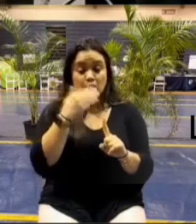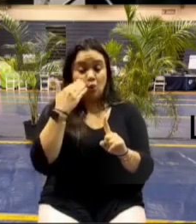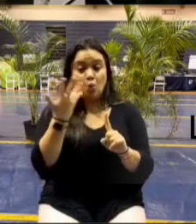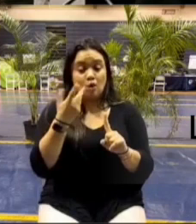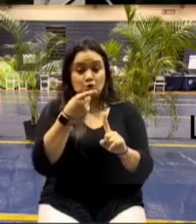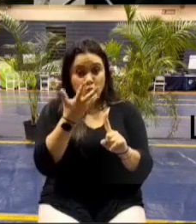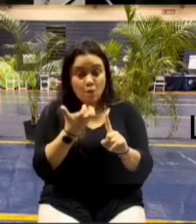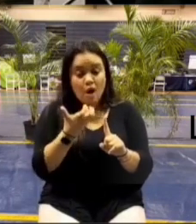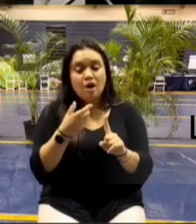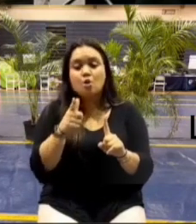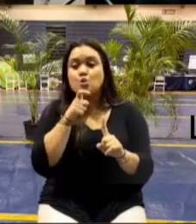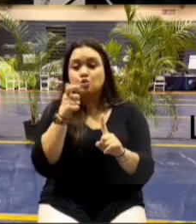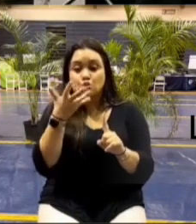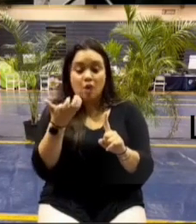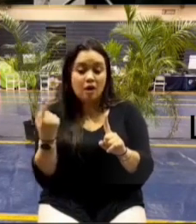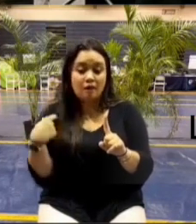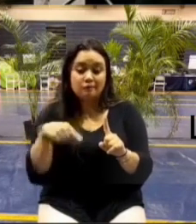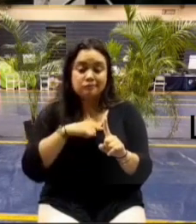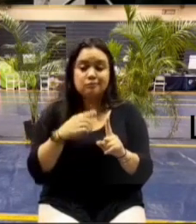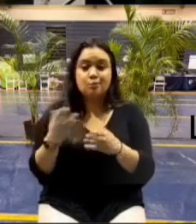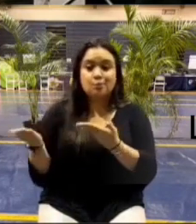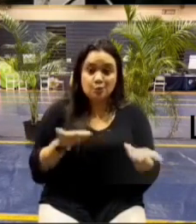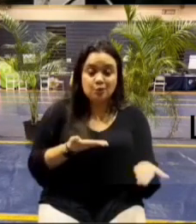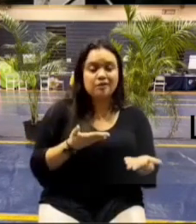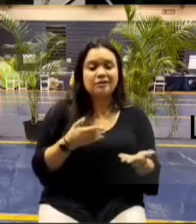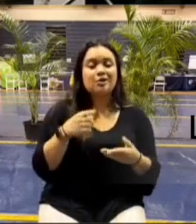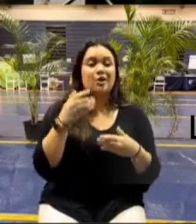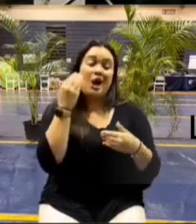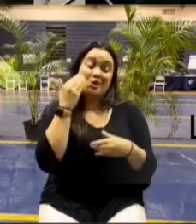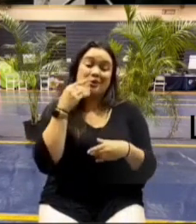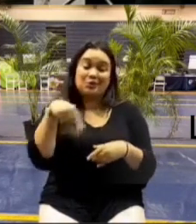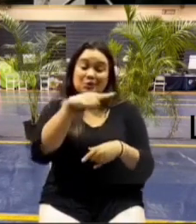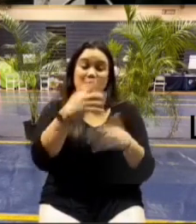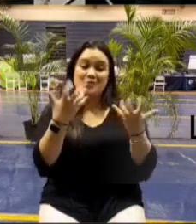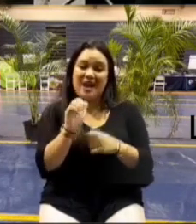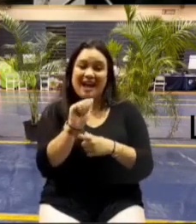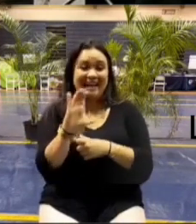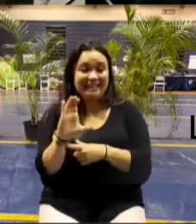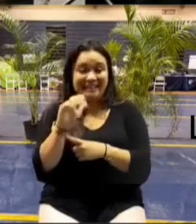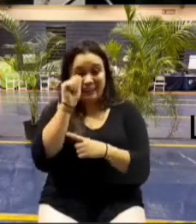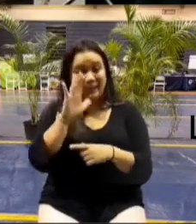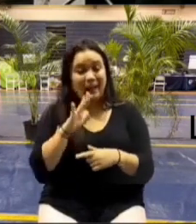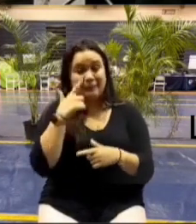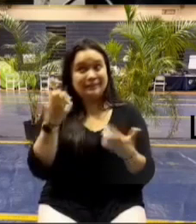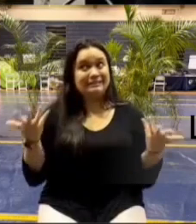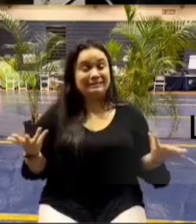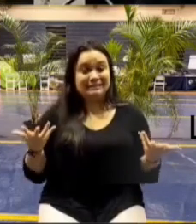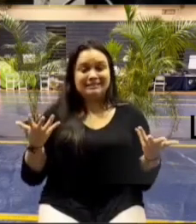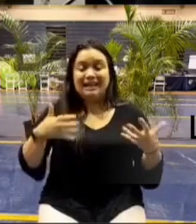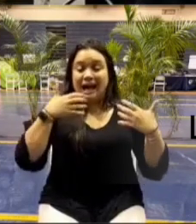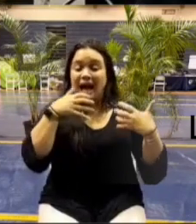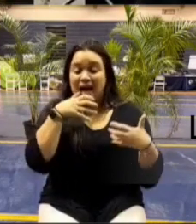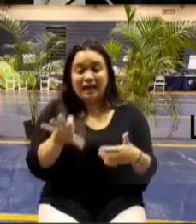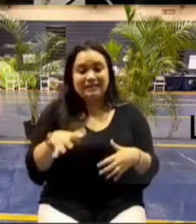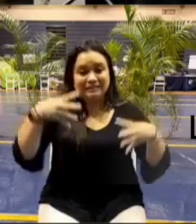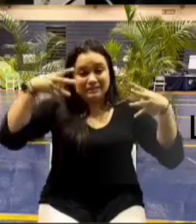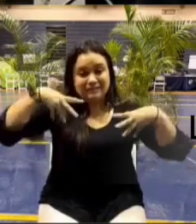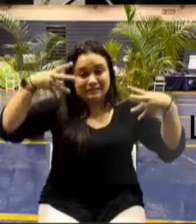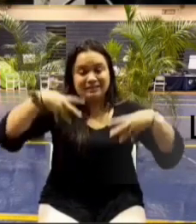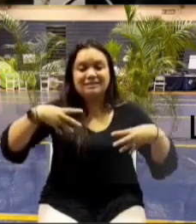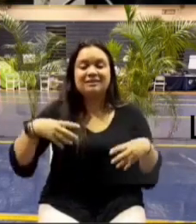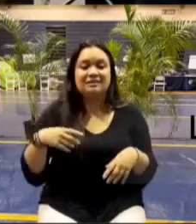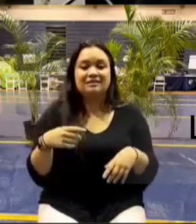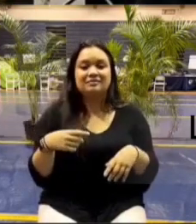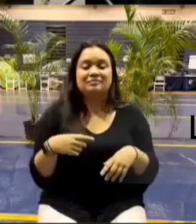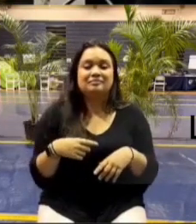i know the first thing you guys want us to bring is the air conditioning guy right that's the first thing i know that's what i want and i'm standing here but i would say